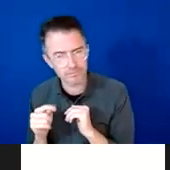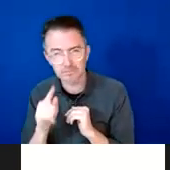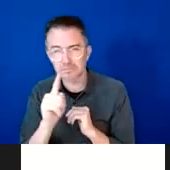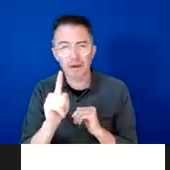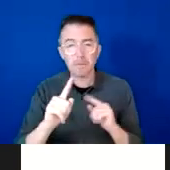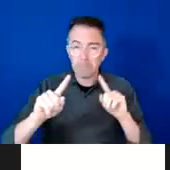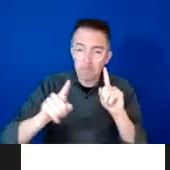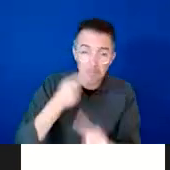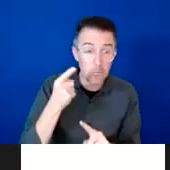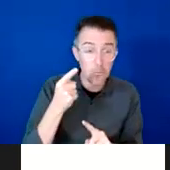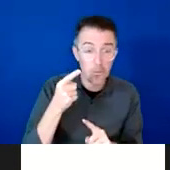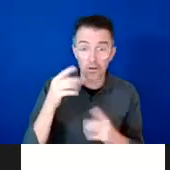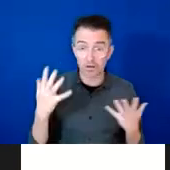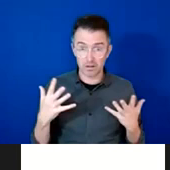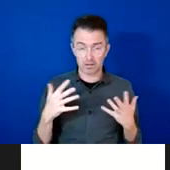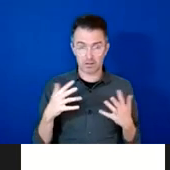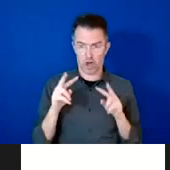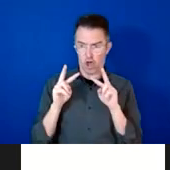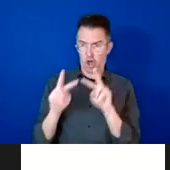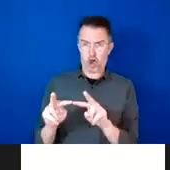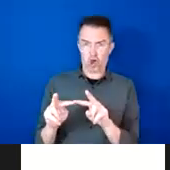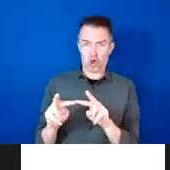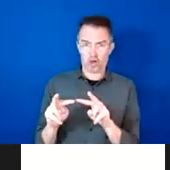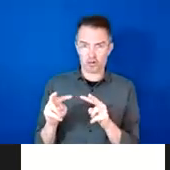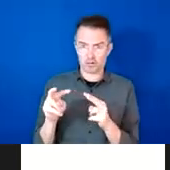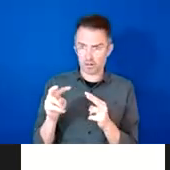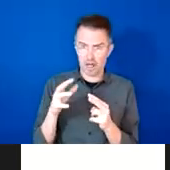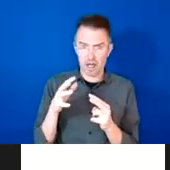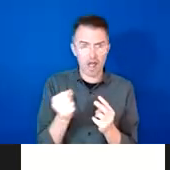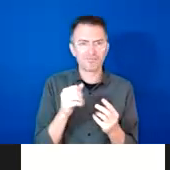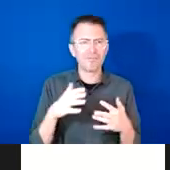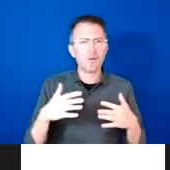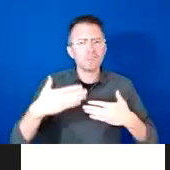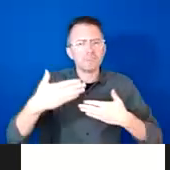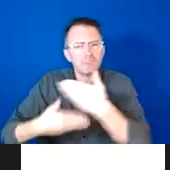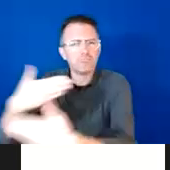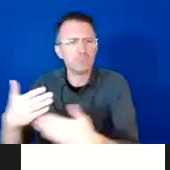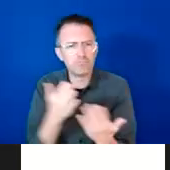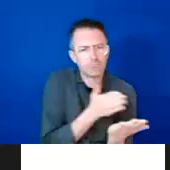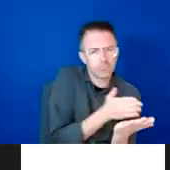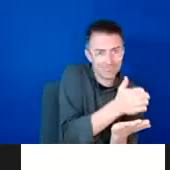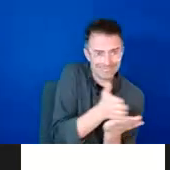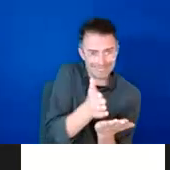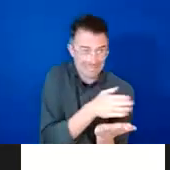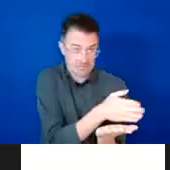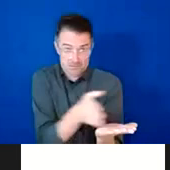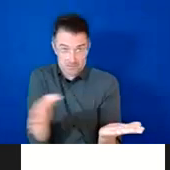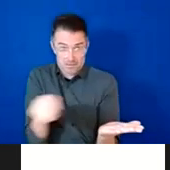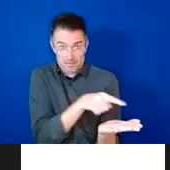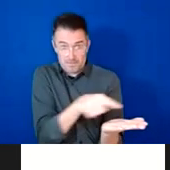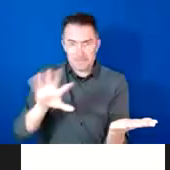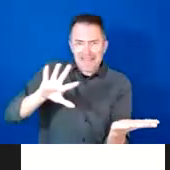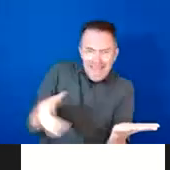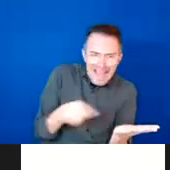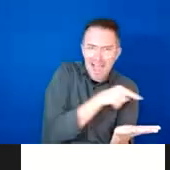been put together to break down the silos of government planning on climate change also have some exposure